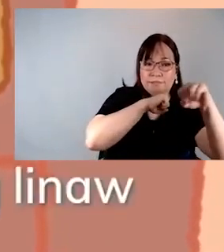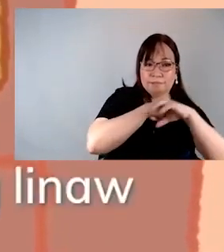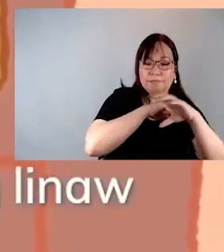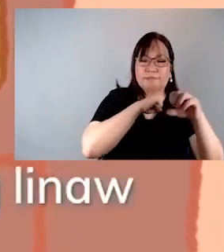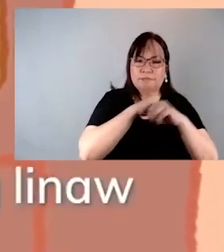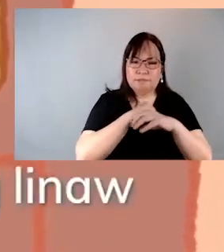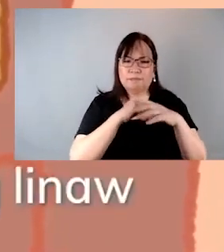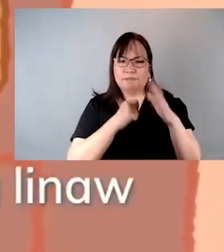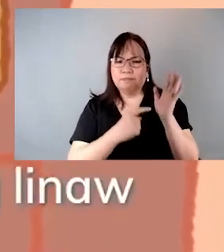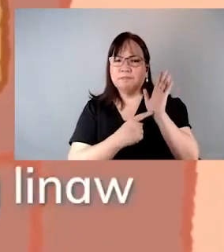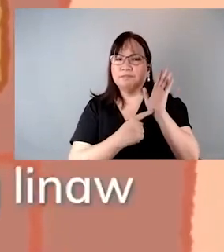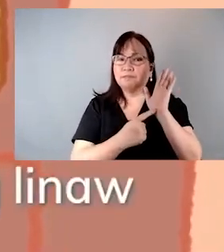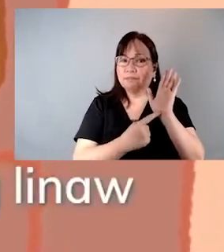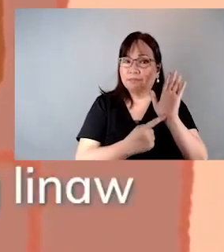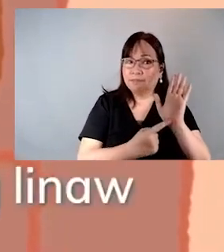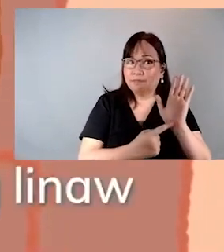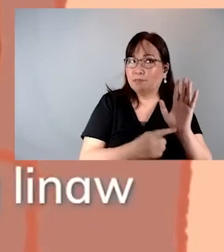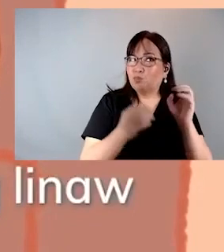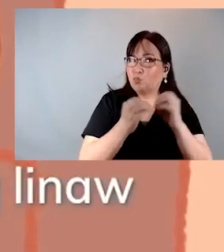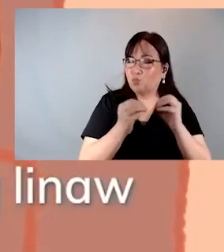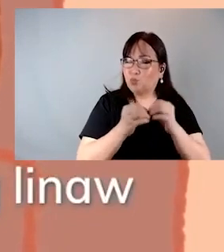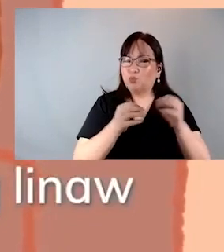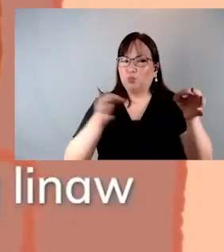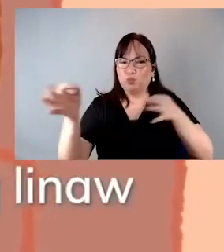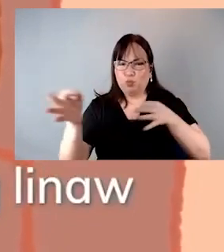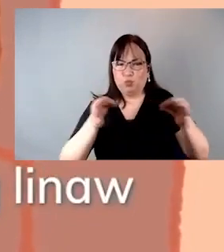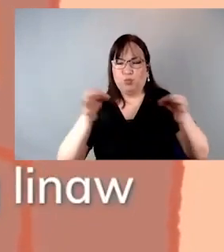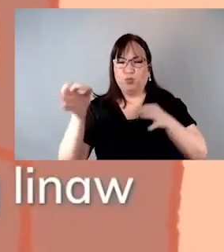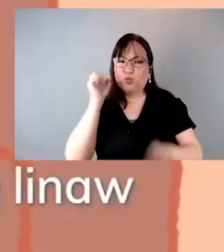ang kailangang bigyan ang lina.